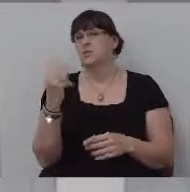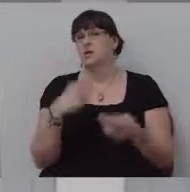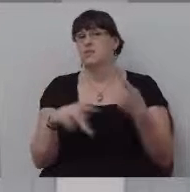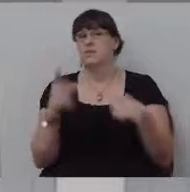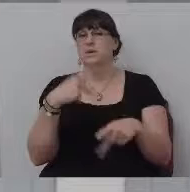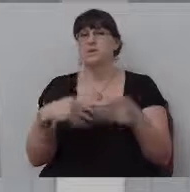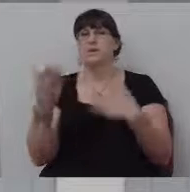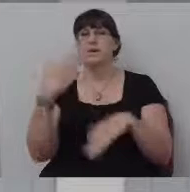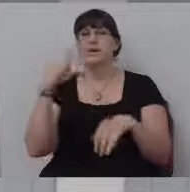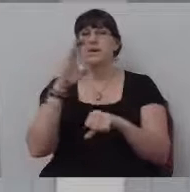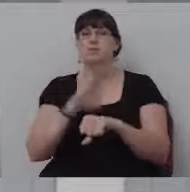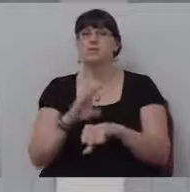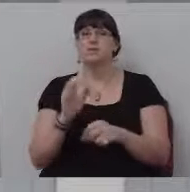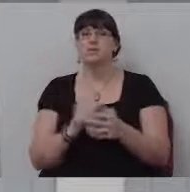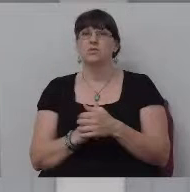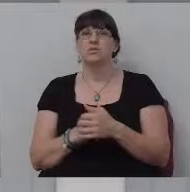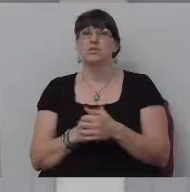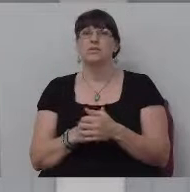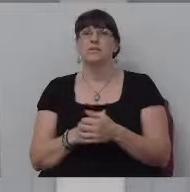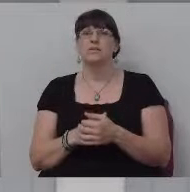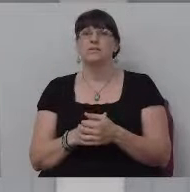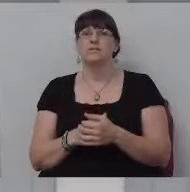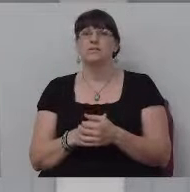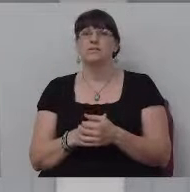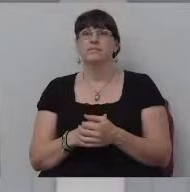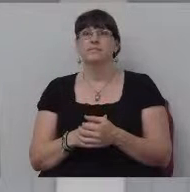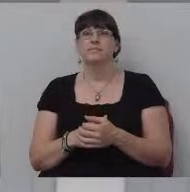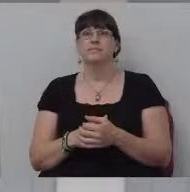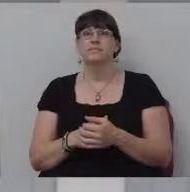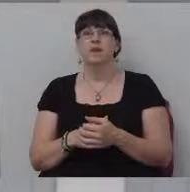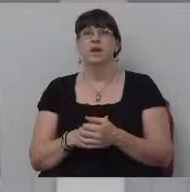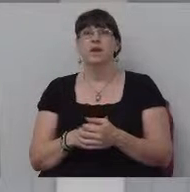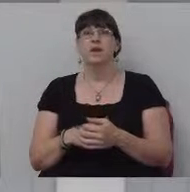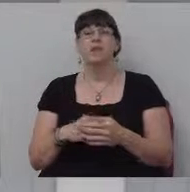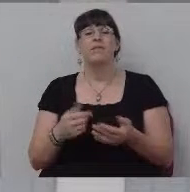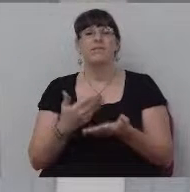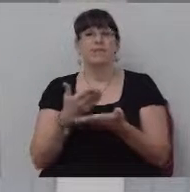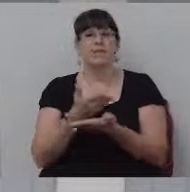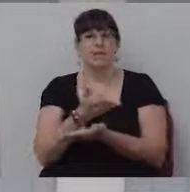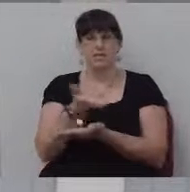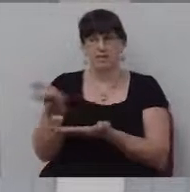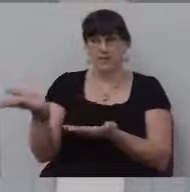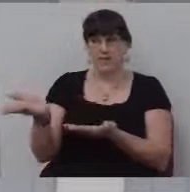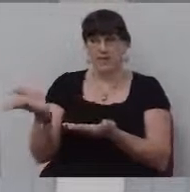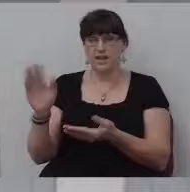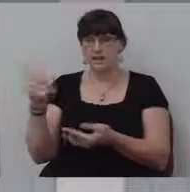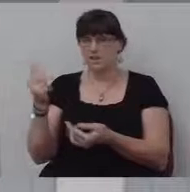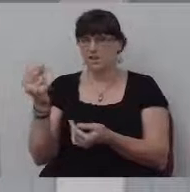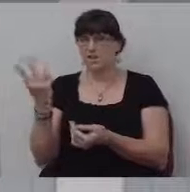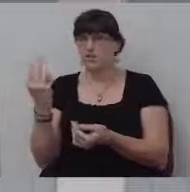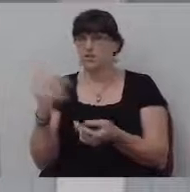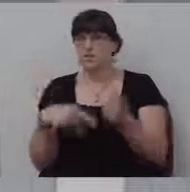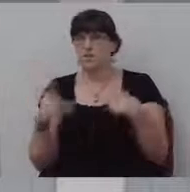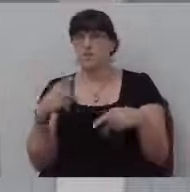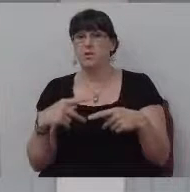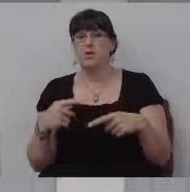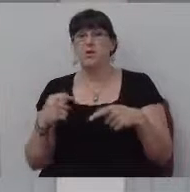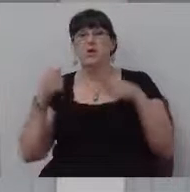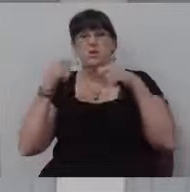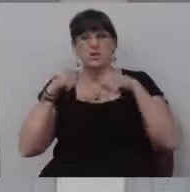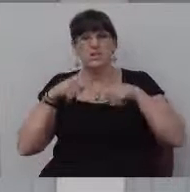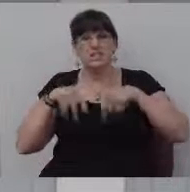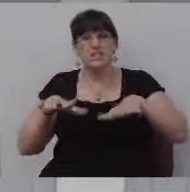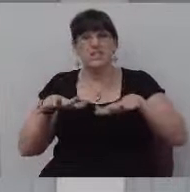came to the church, church, something like that. And, um, and, and, and they were a test for me. These 10 or 12 people, they were a test for me. They were entirely